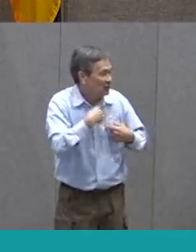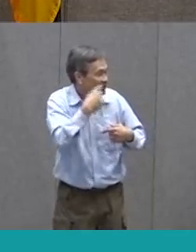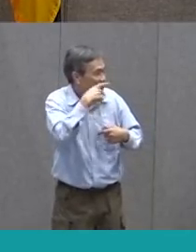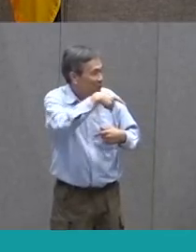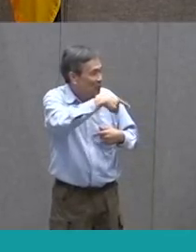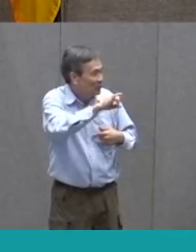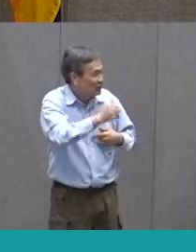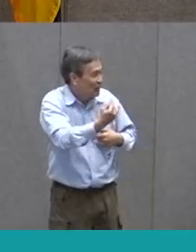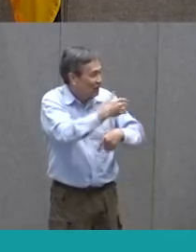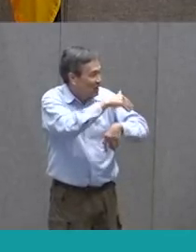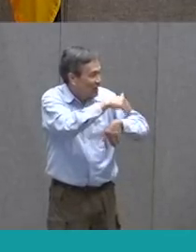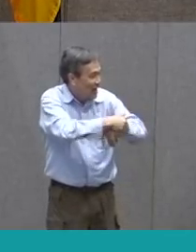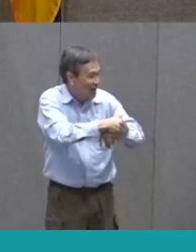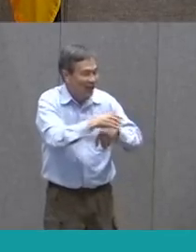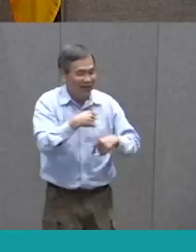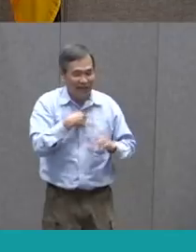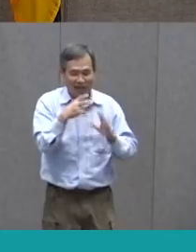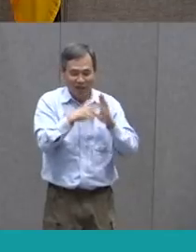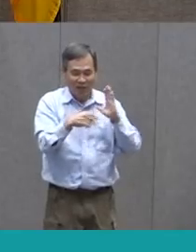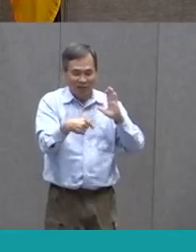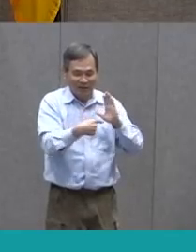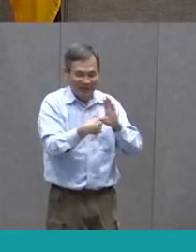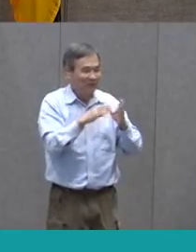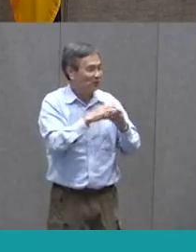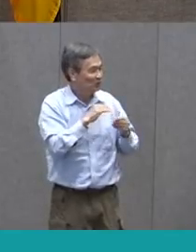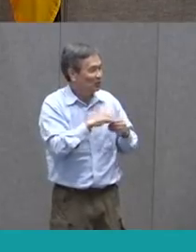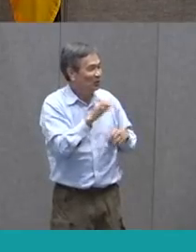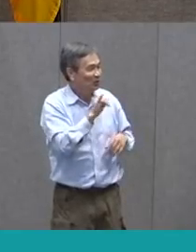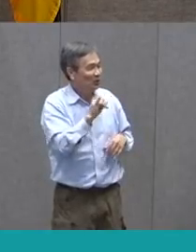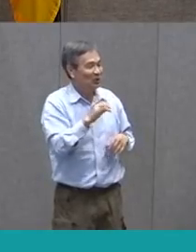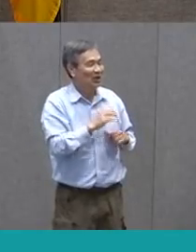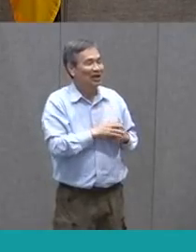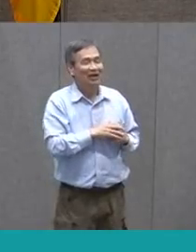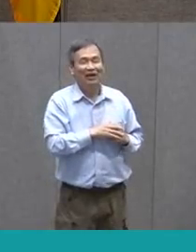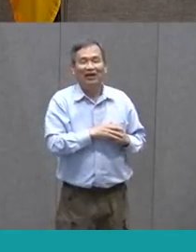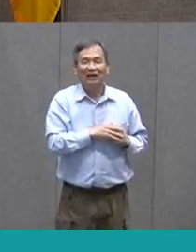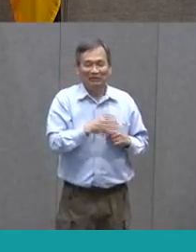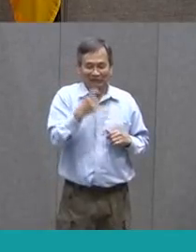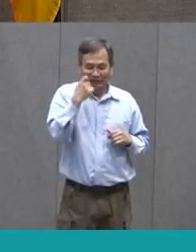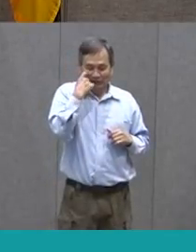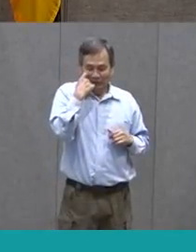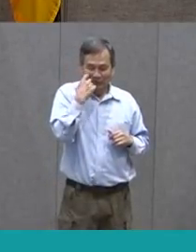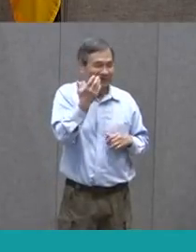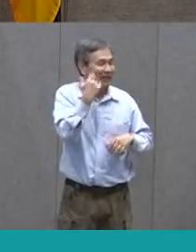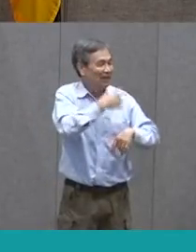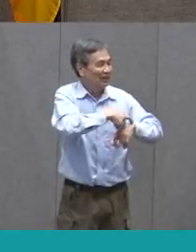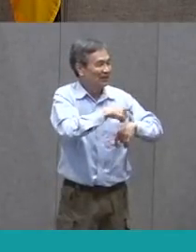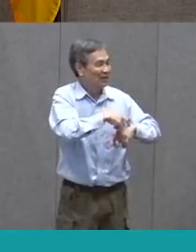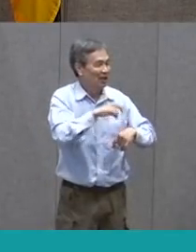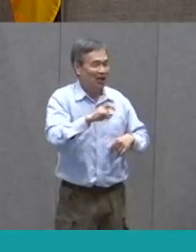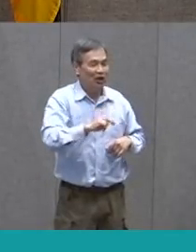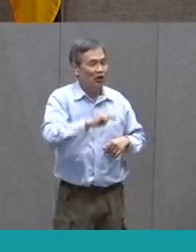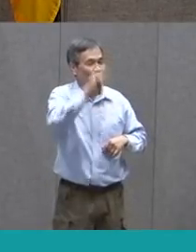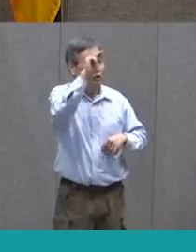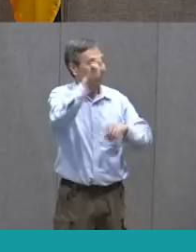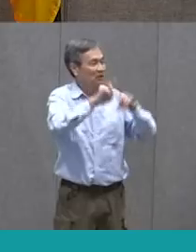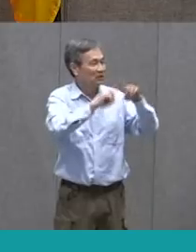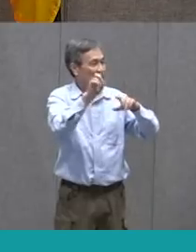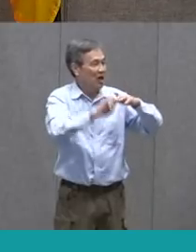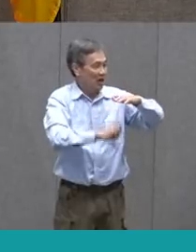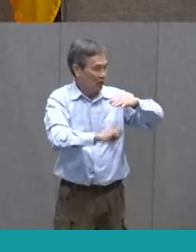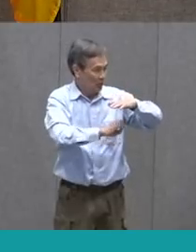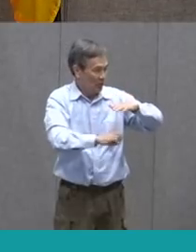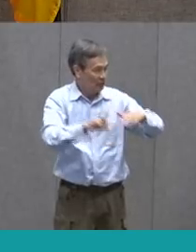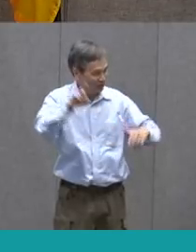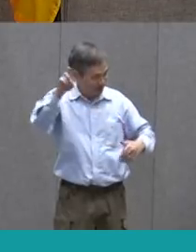And I read this the other night, or this last time, at North Star Elementary. It was one of our